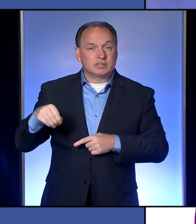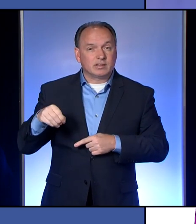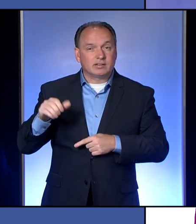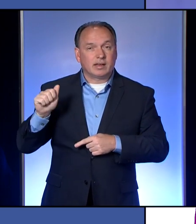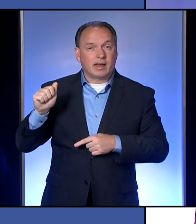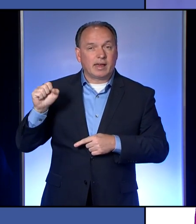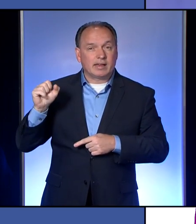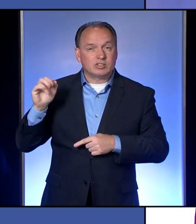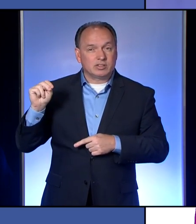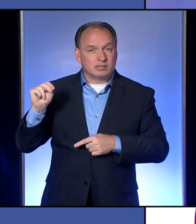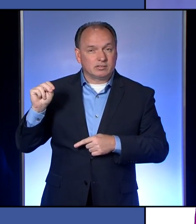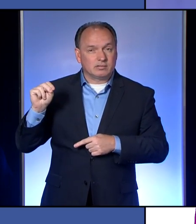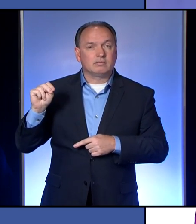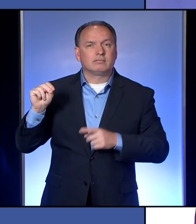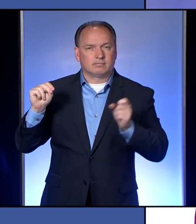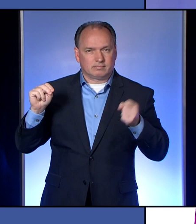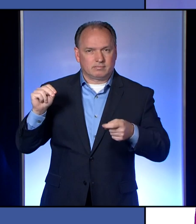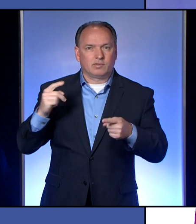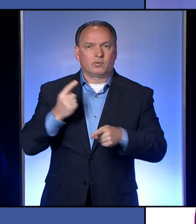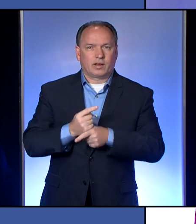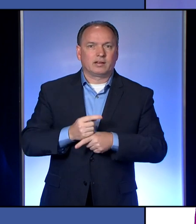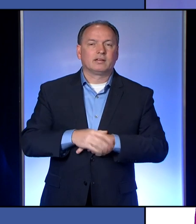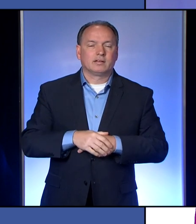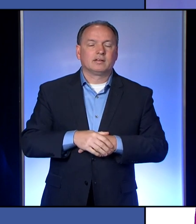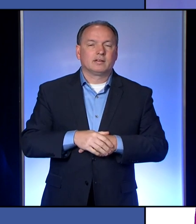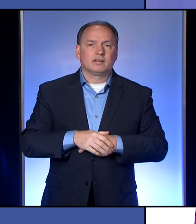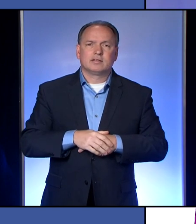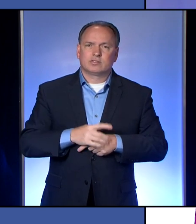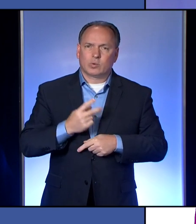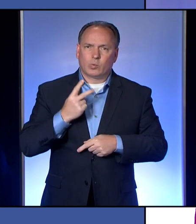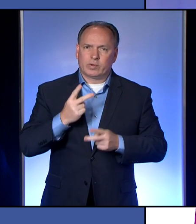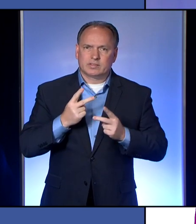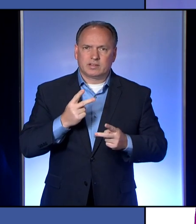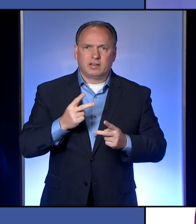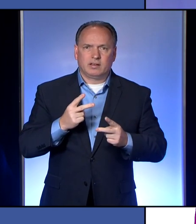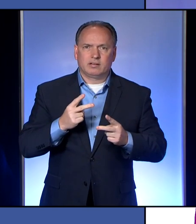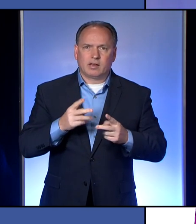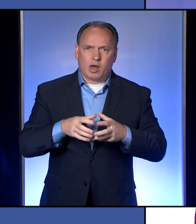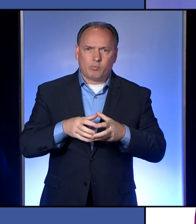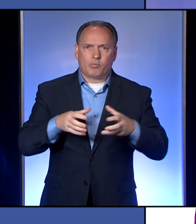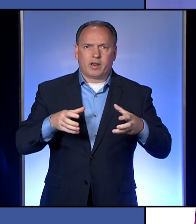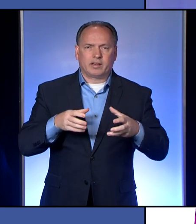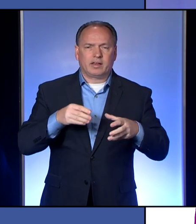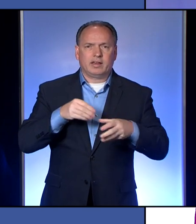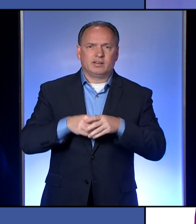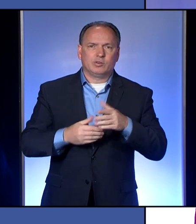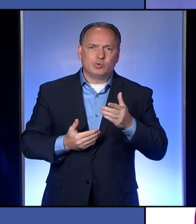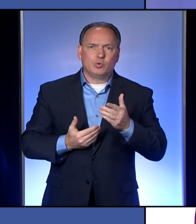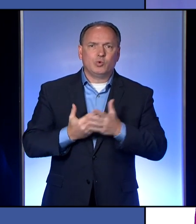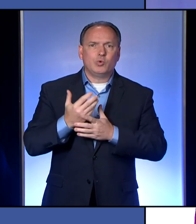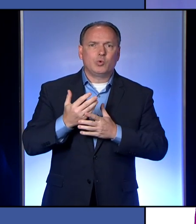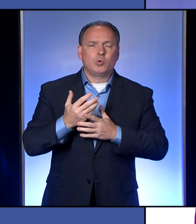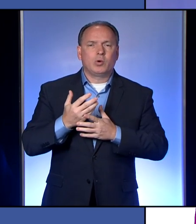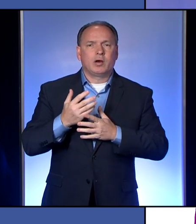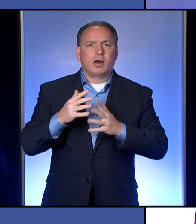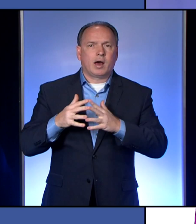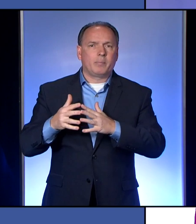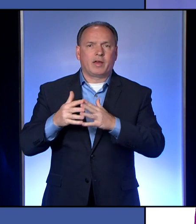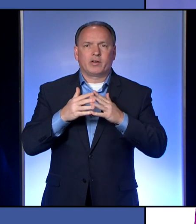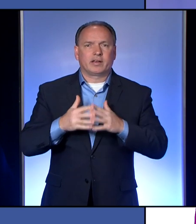Asian. Yes. So are we seeing an outbreak in new Americans? Uh,